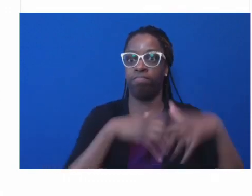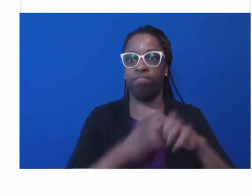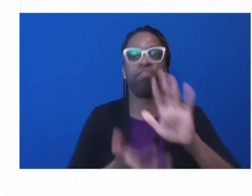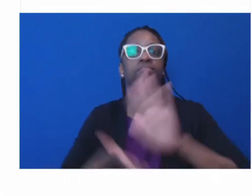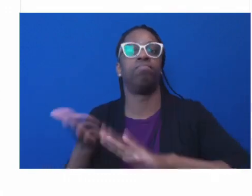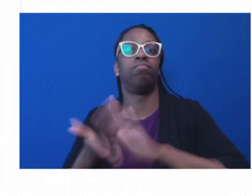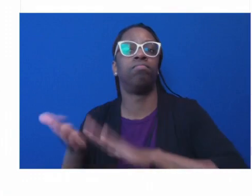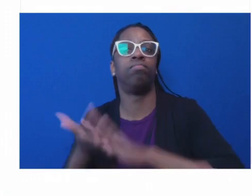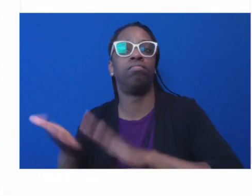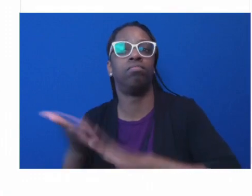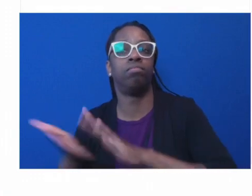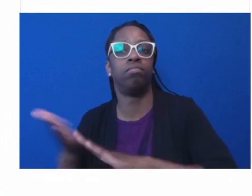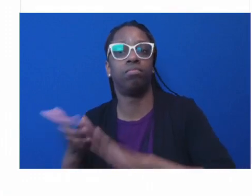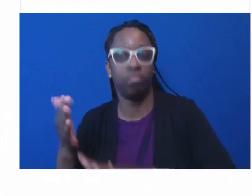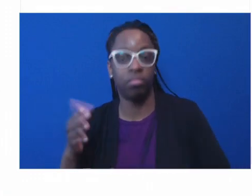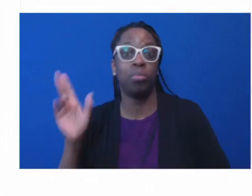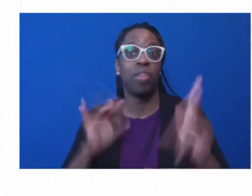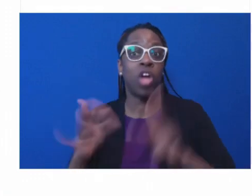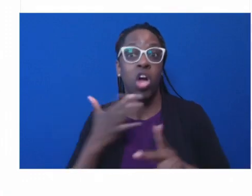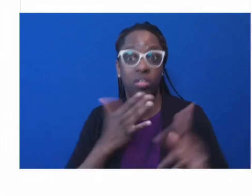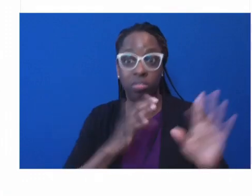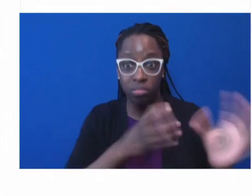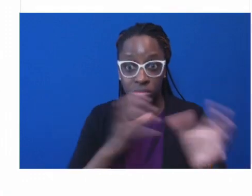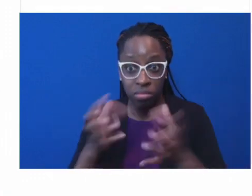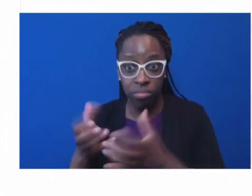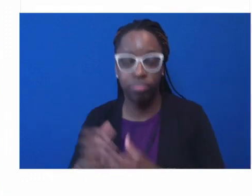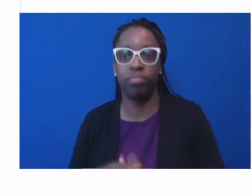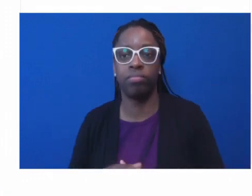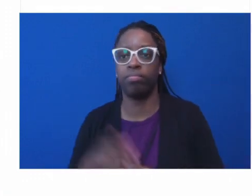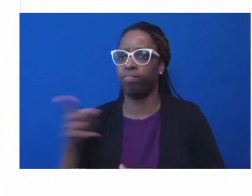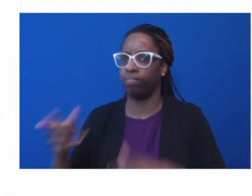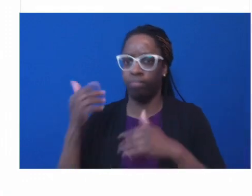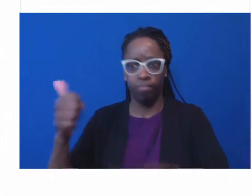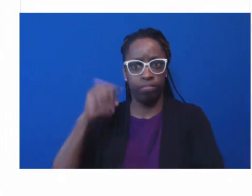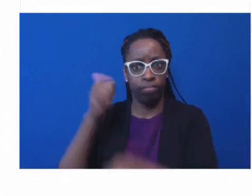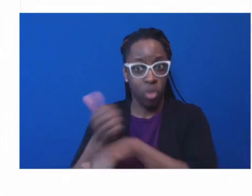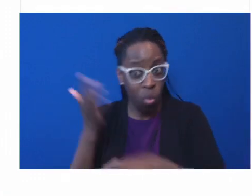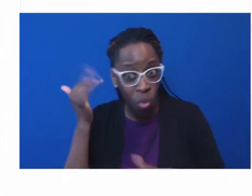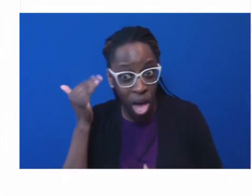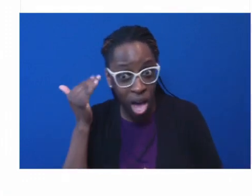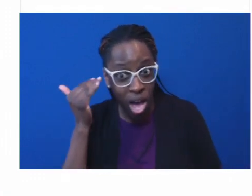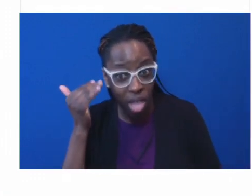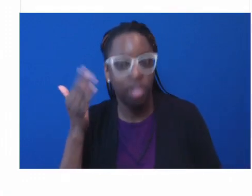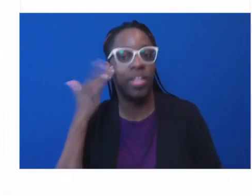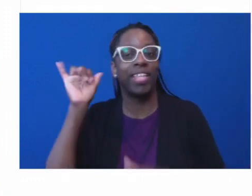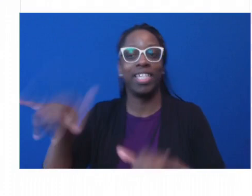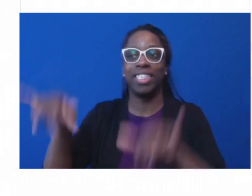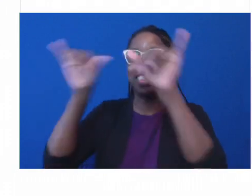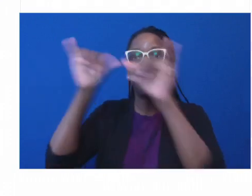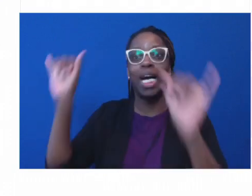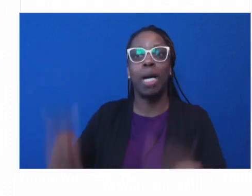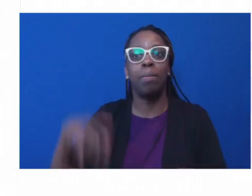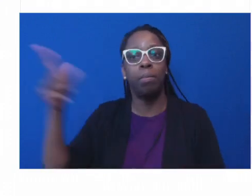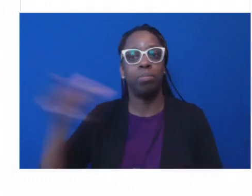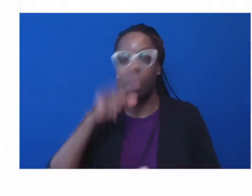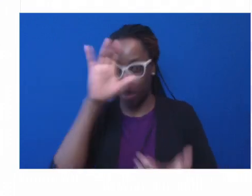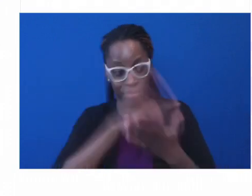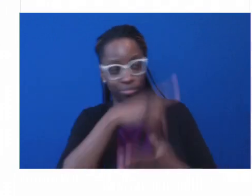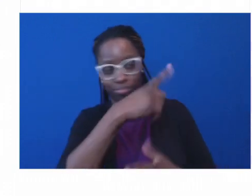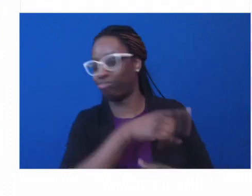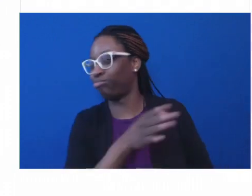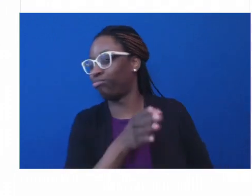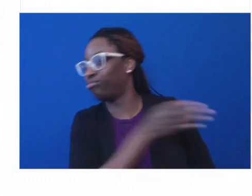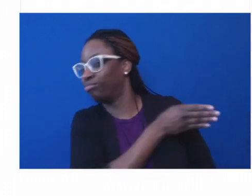of belief in the system because they had to continually build out their own to respond to their own identified needs because systems were not